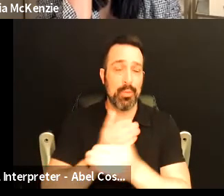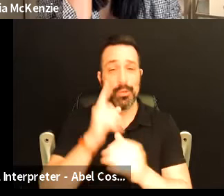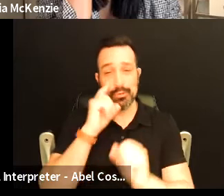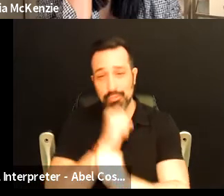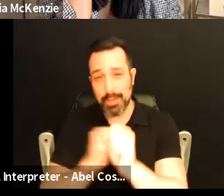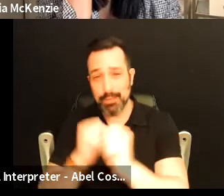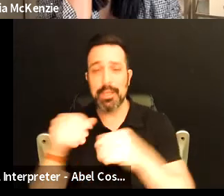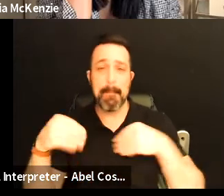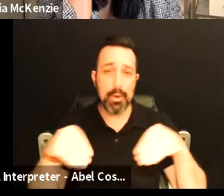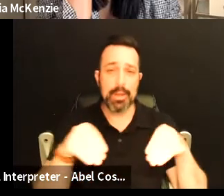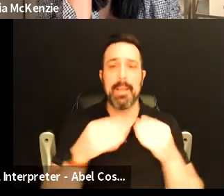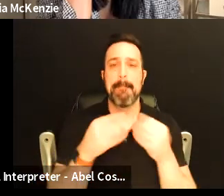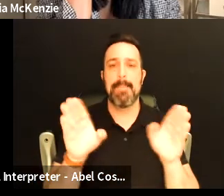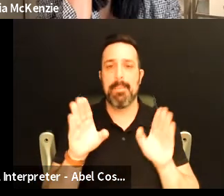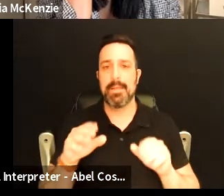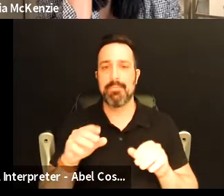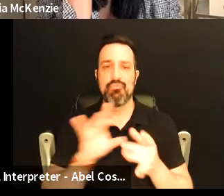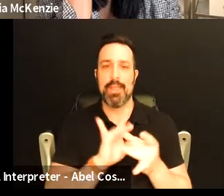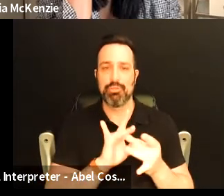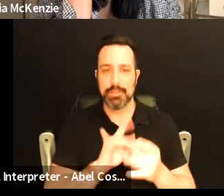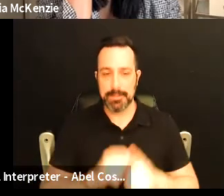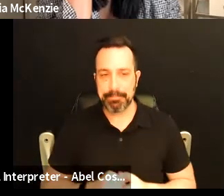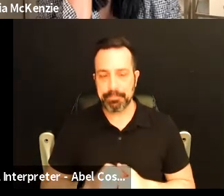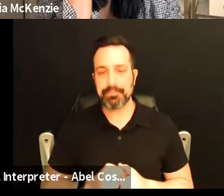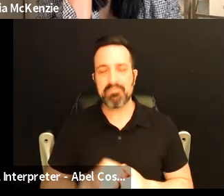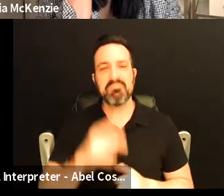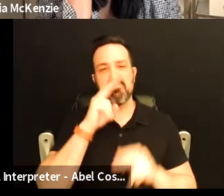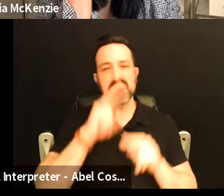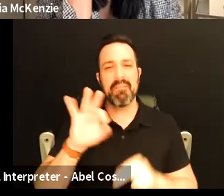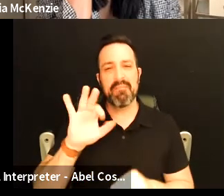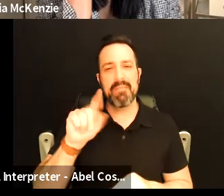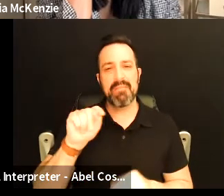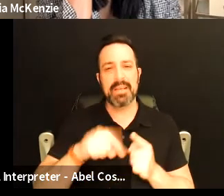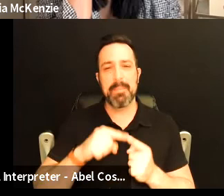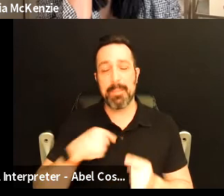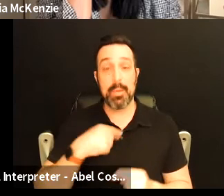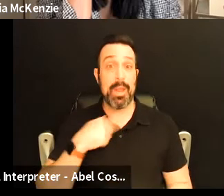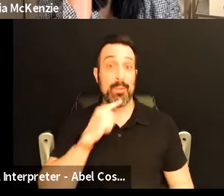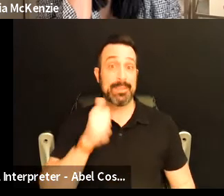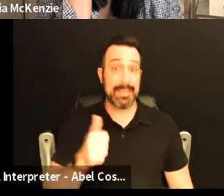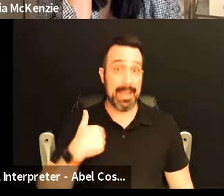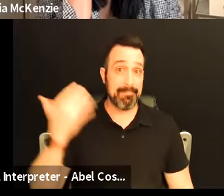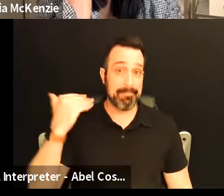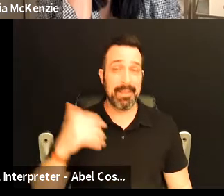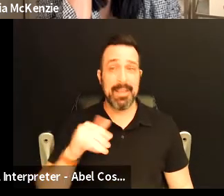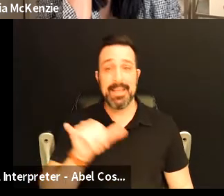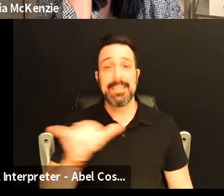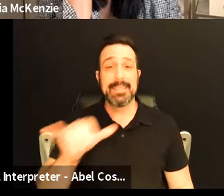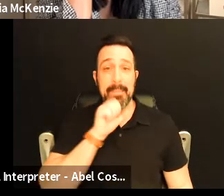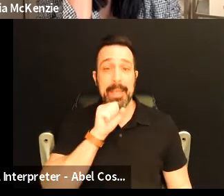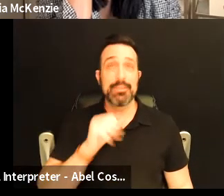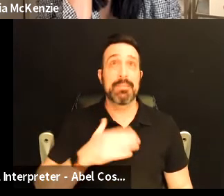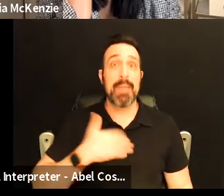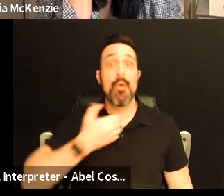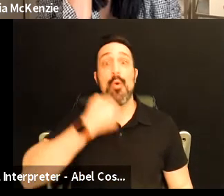marketing and public relations. A little fun fact about me was that when I was 10 years old which is the same age as my old